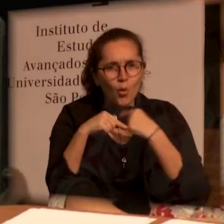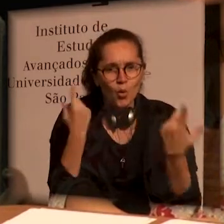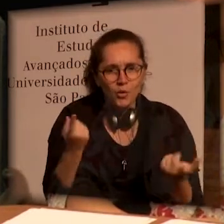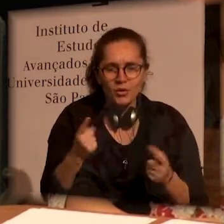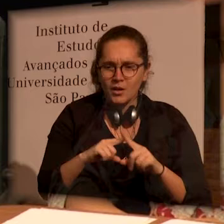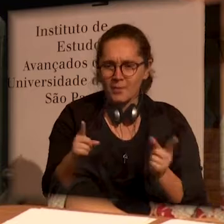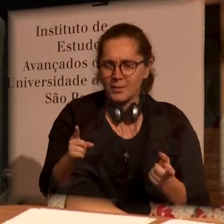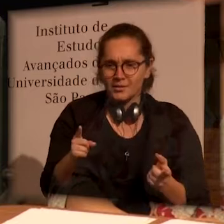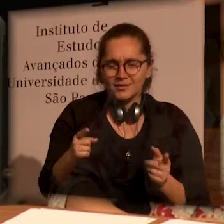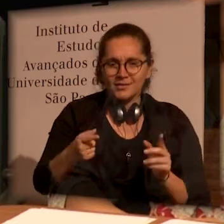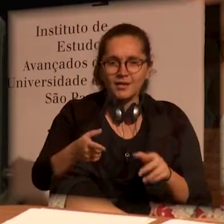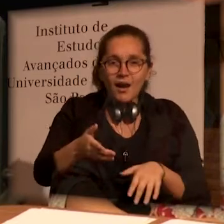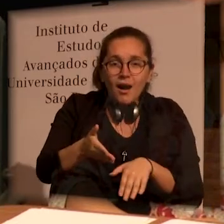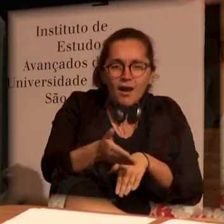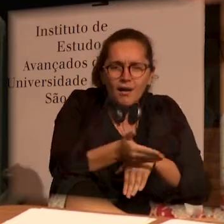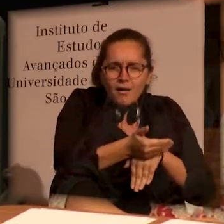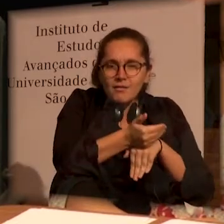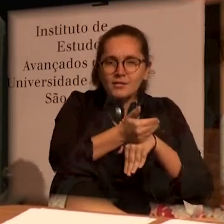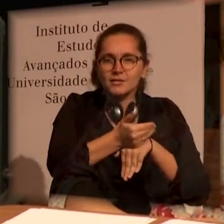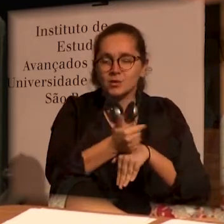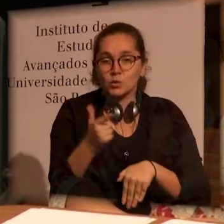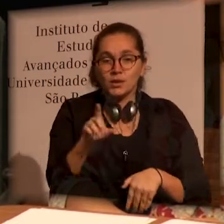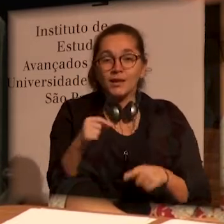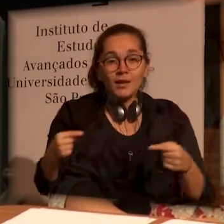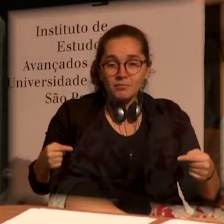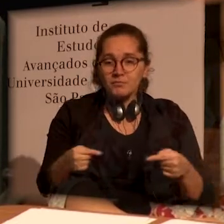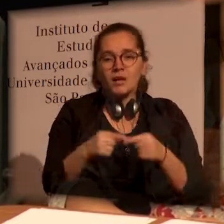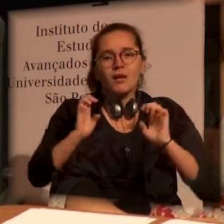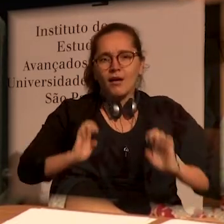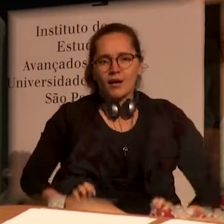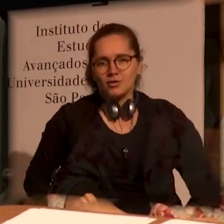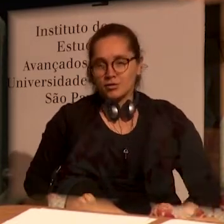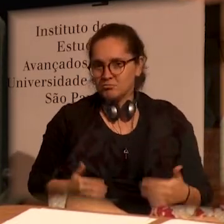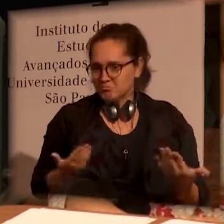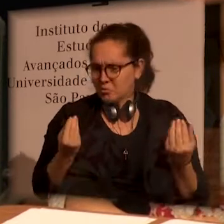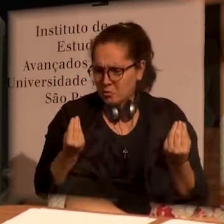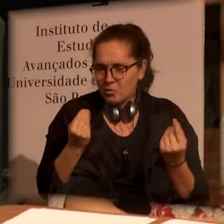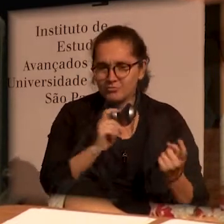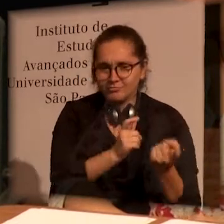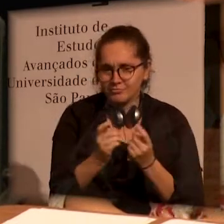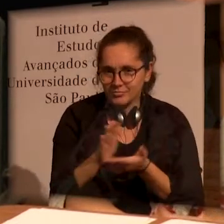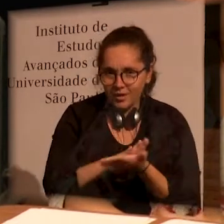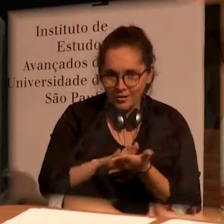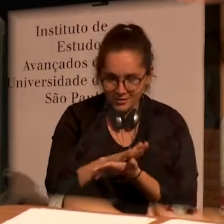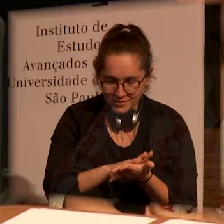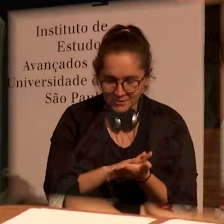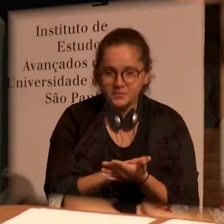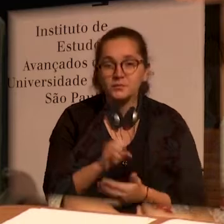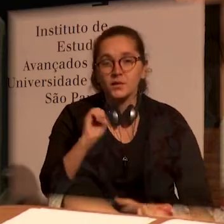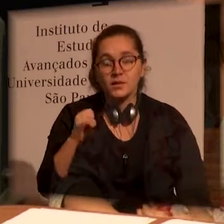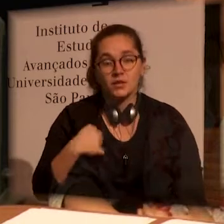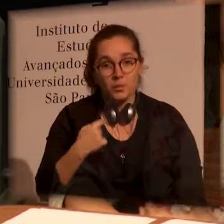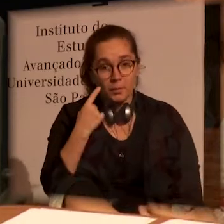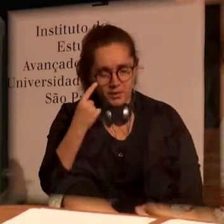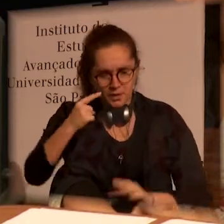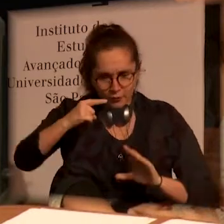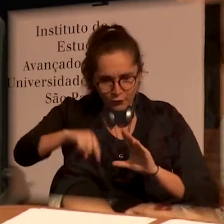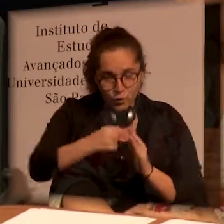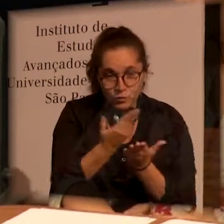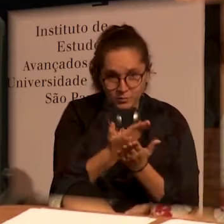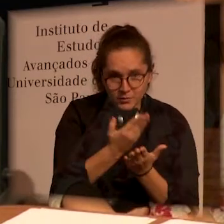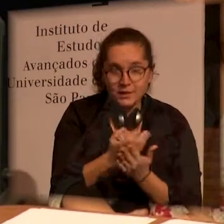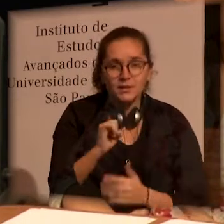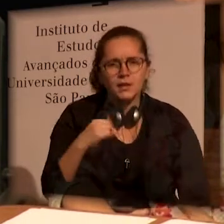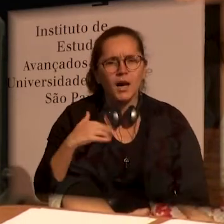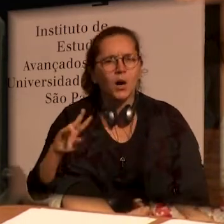would involve moral issues as well. And developing one of this kind would also involve, or therefore,